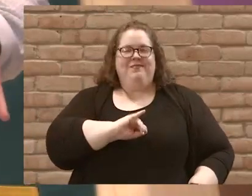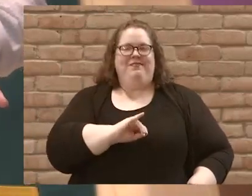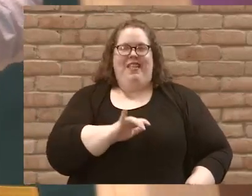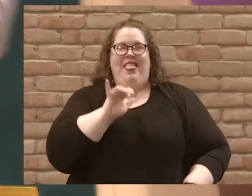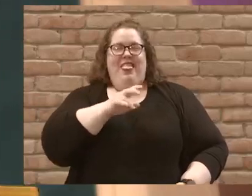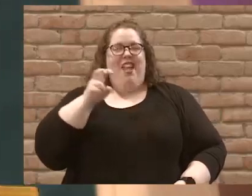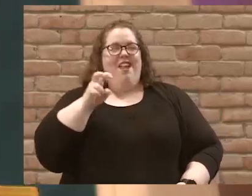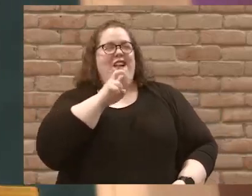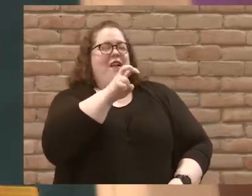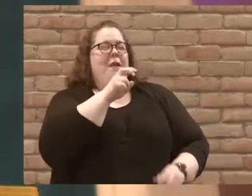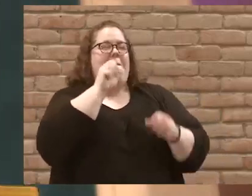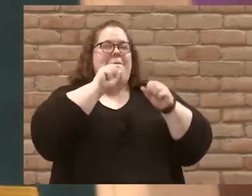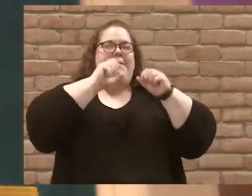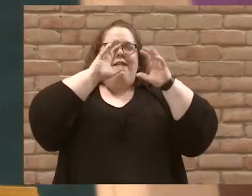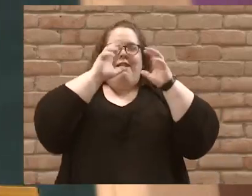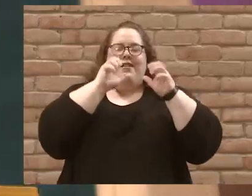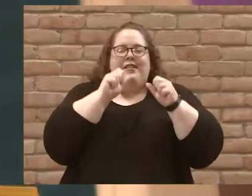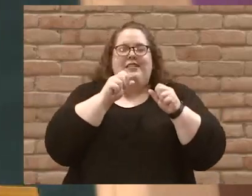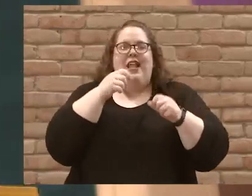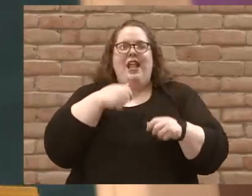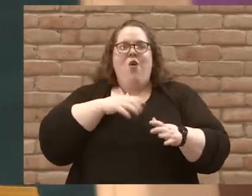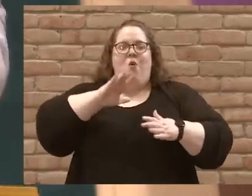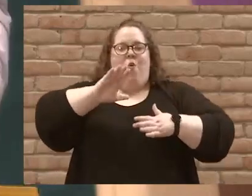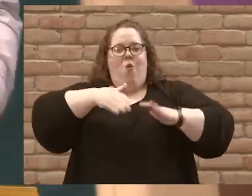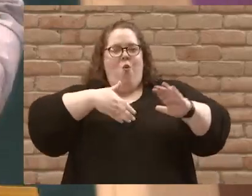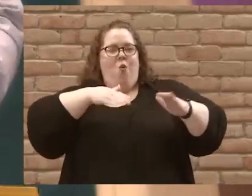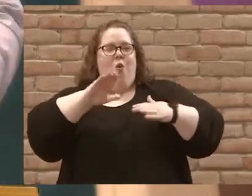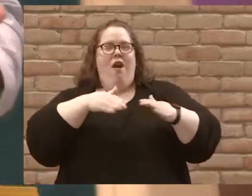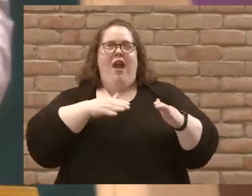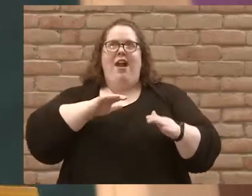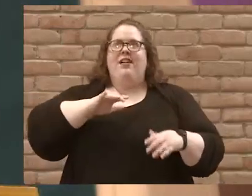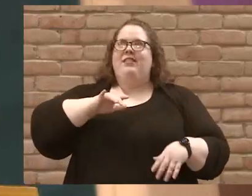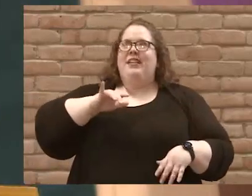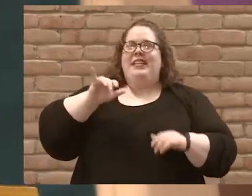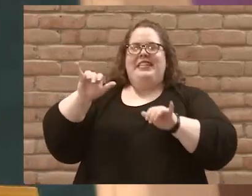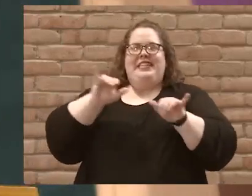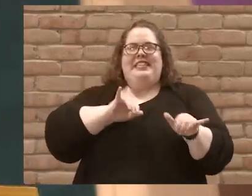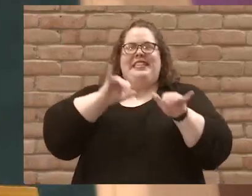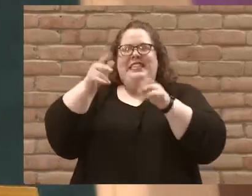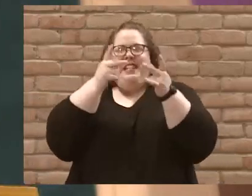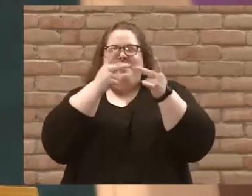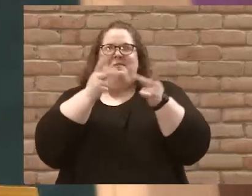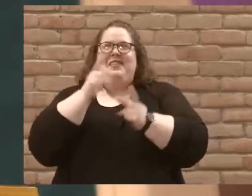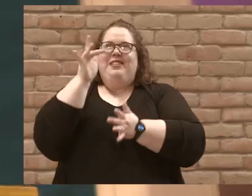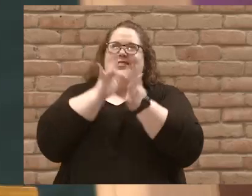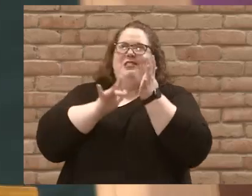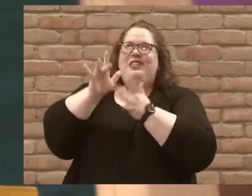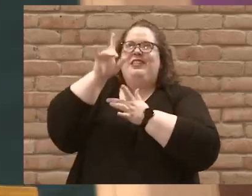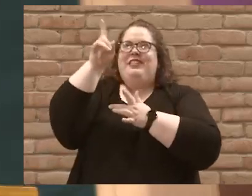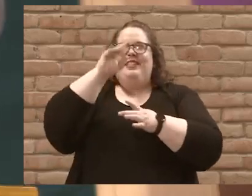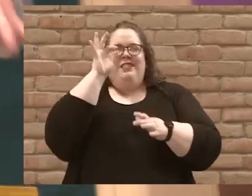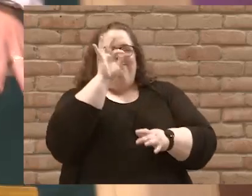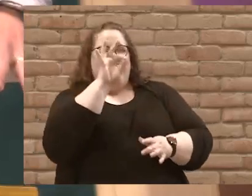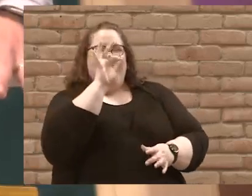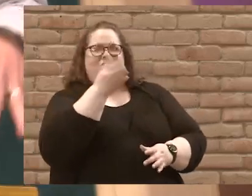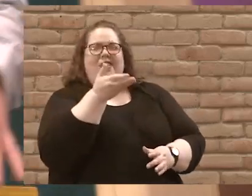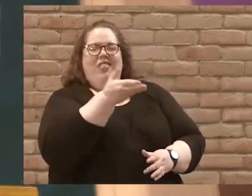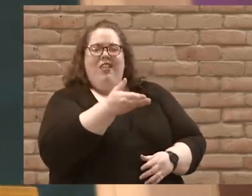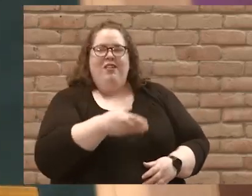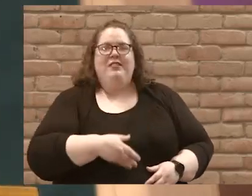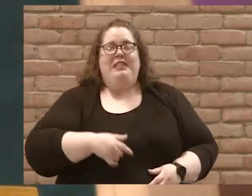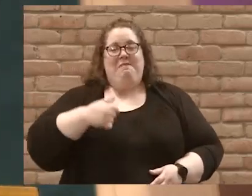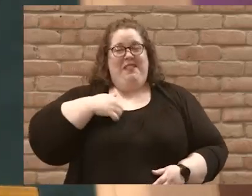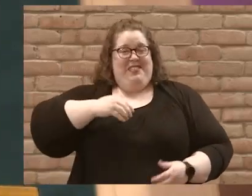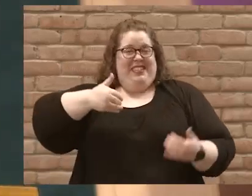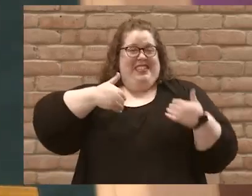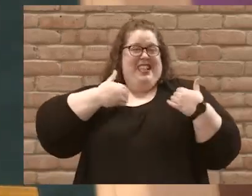amazing to walk in the footsteps of where Jesus the King actually did ministry. And even though I was just a little guy,